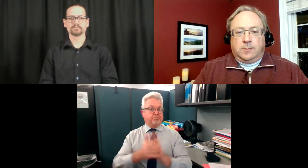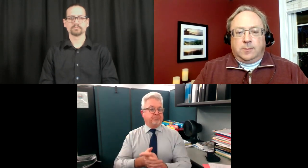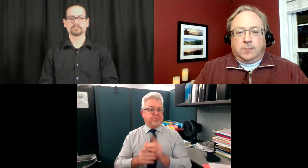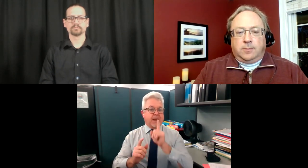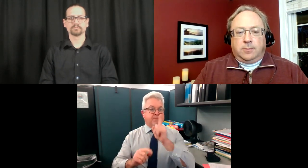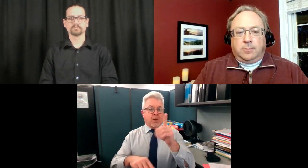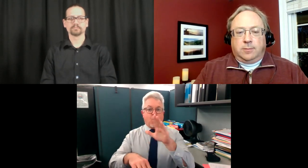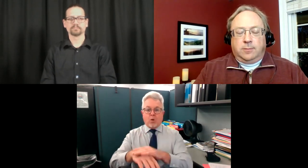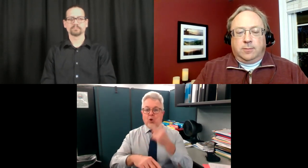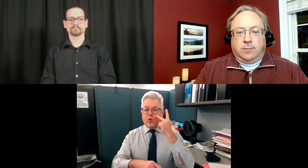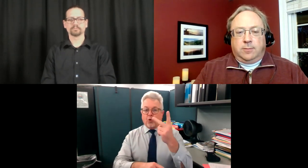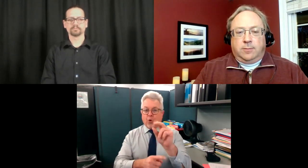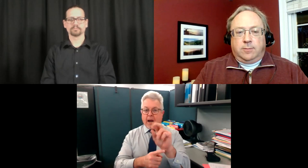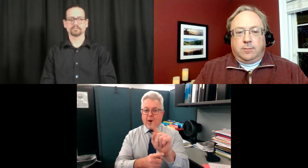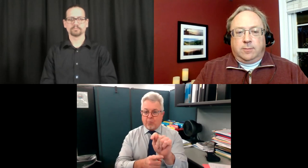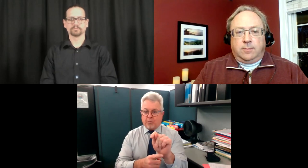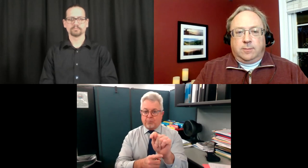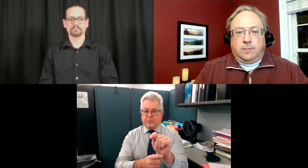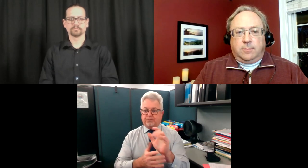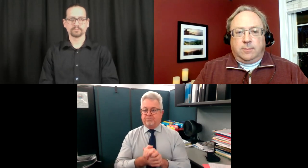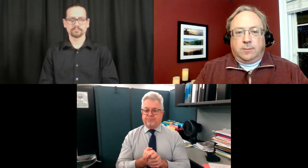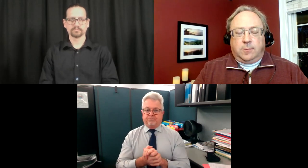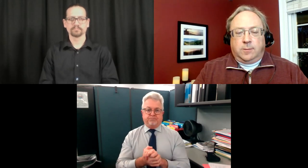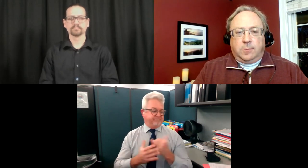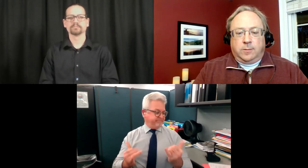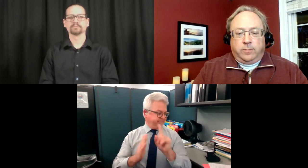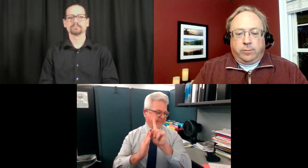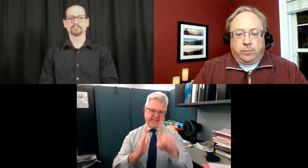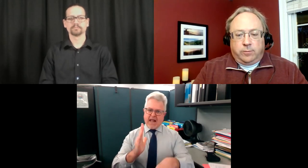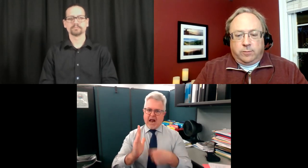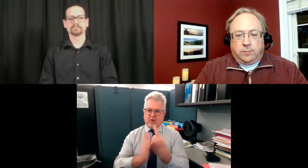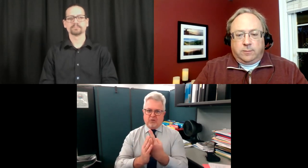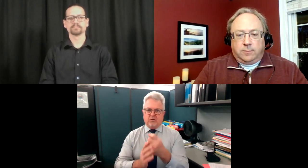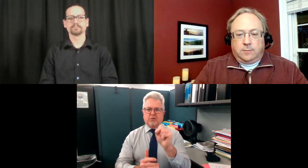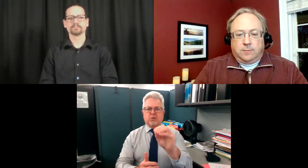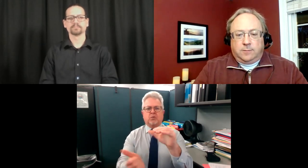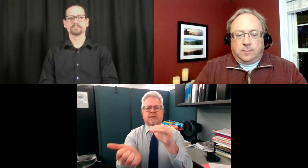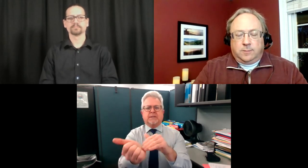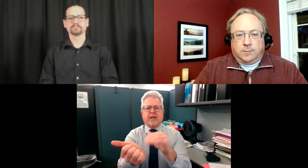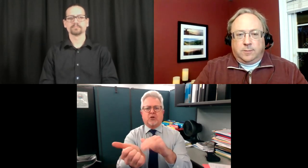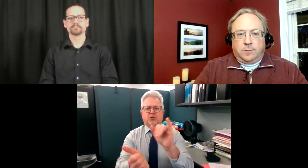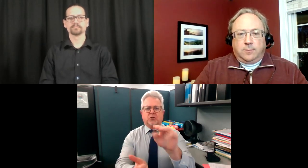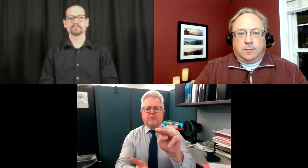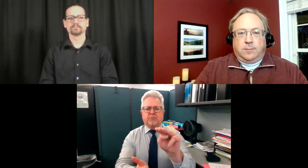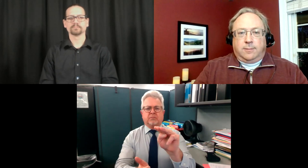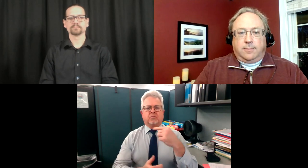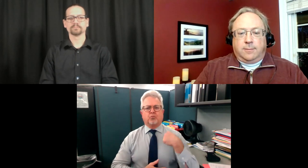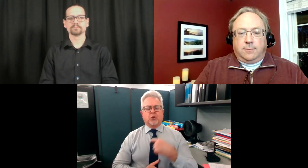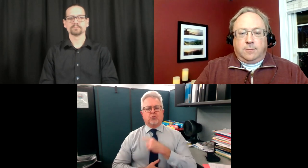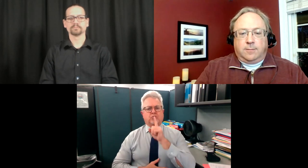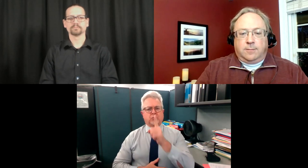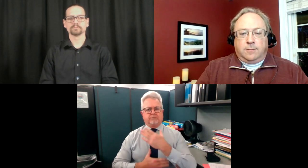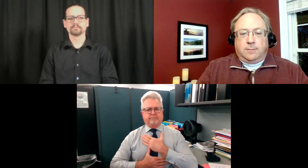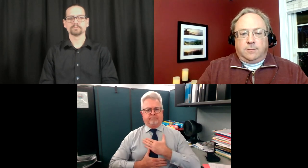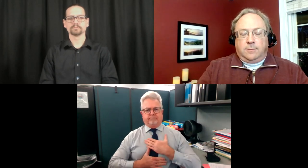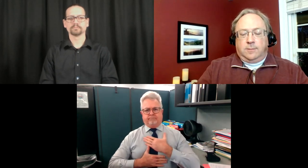and healthy so be on the lookout for these blogs that are going to be coming on our website momentarily on a day-by-day basis as